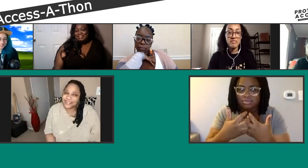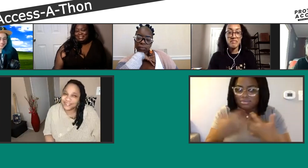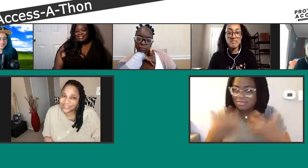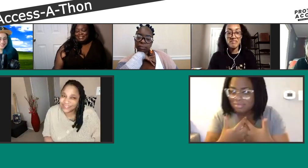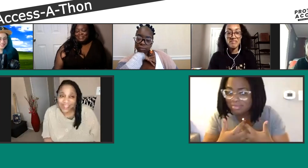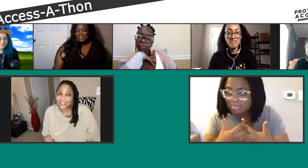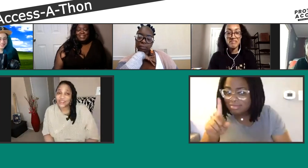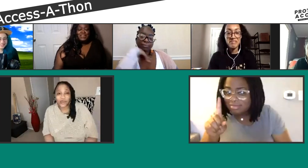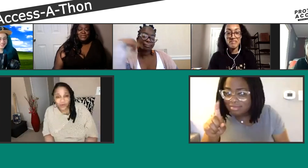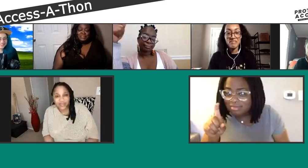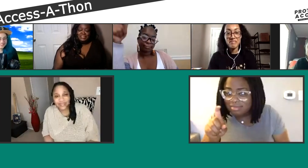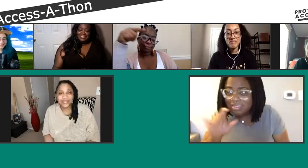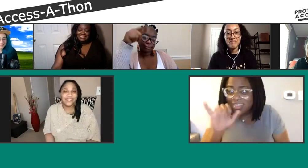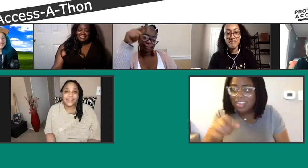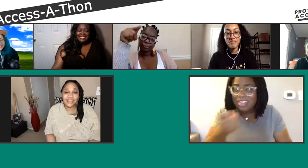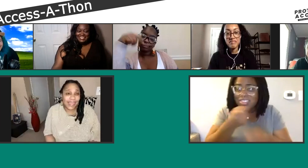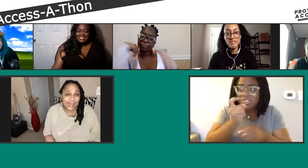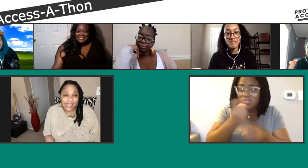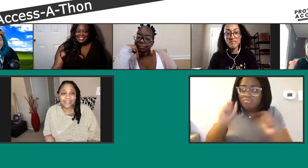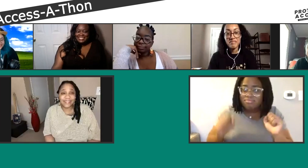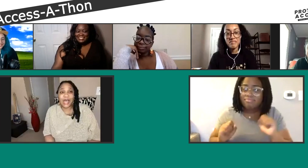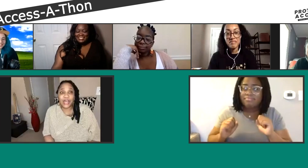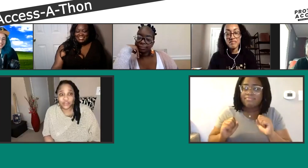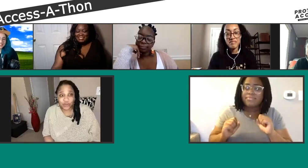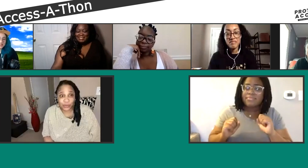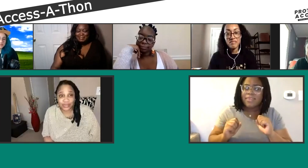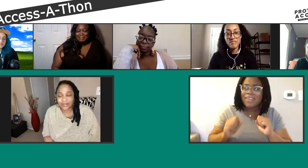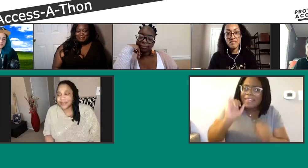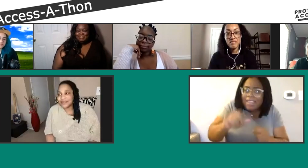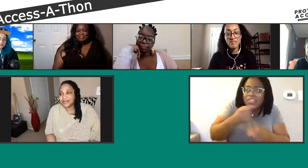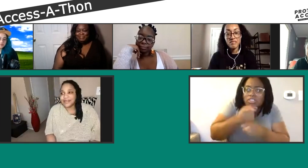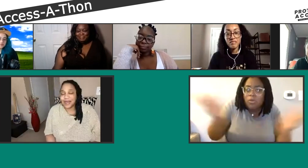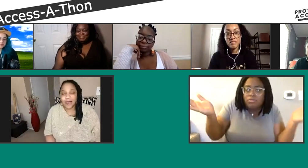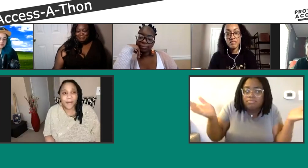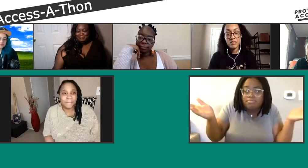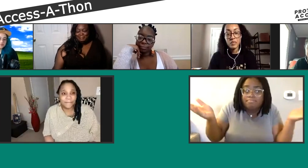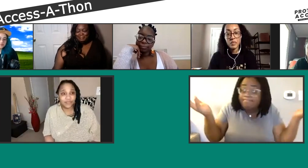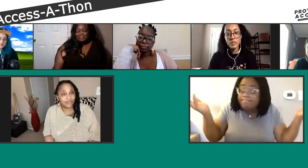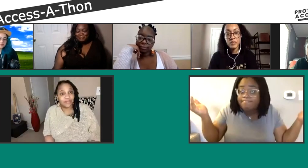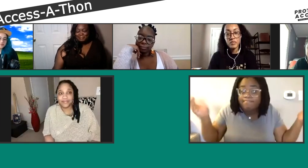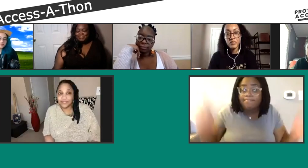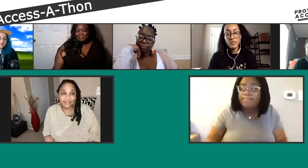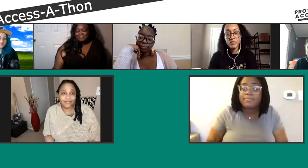That's a joke. That is a joke. Um,